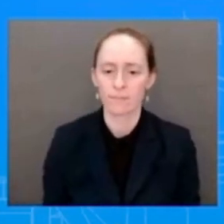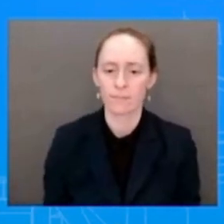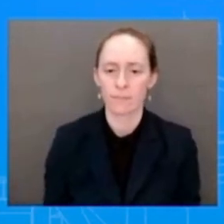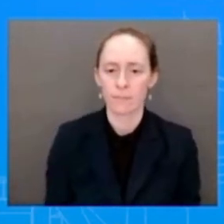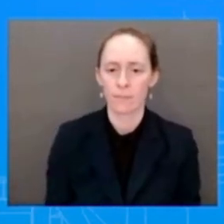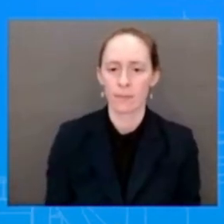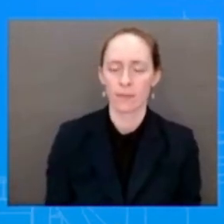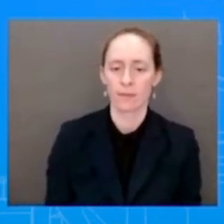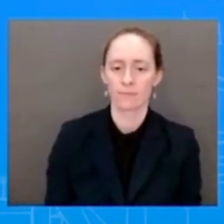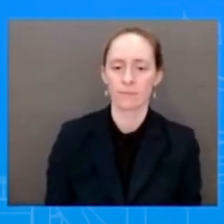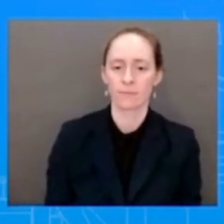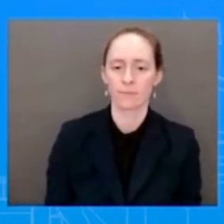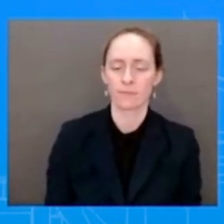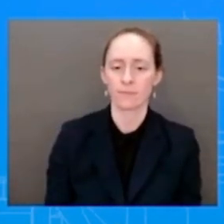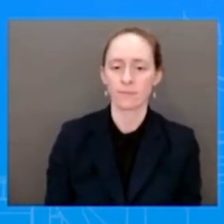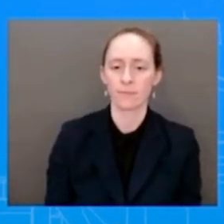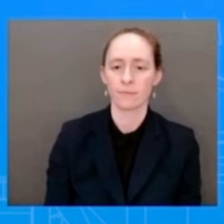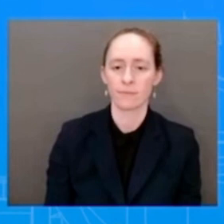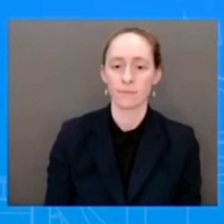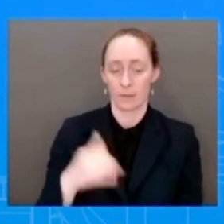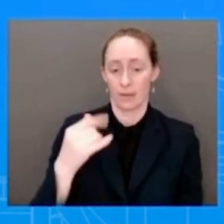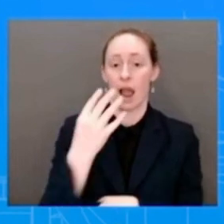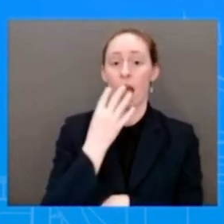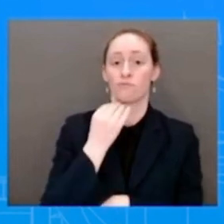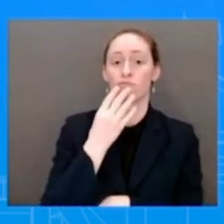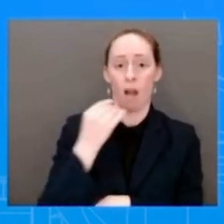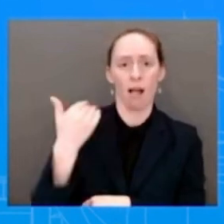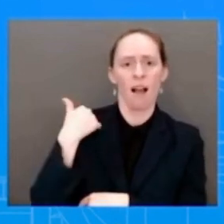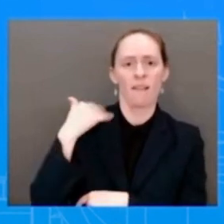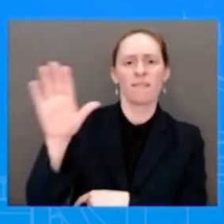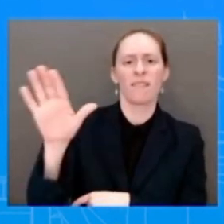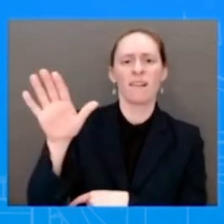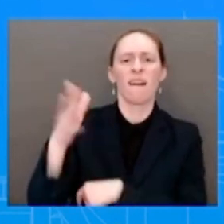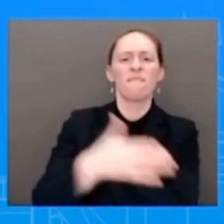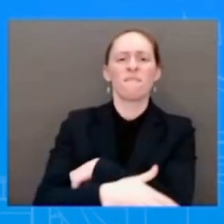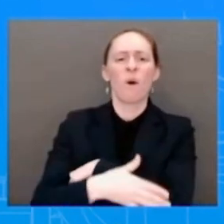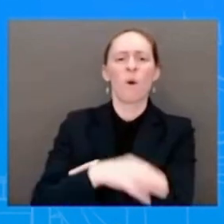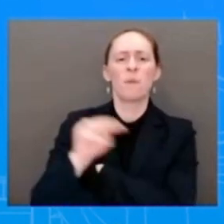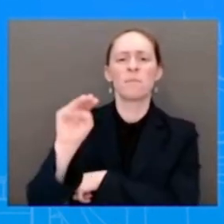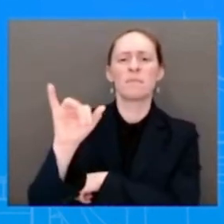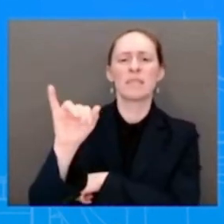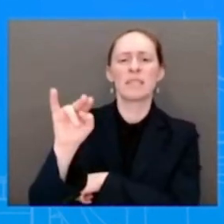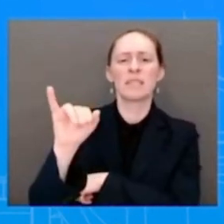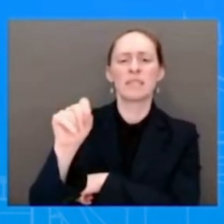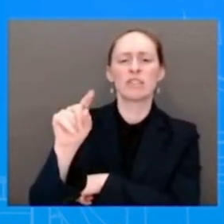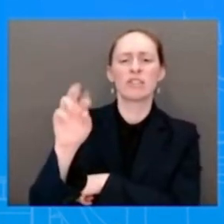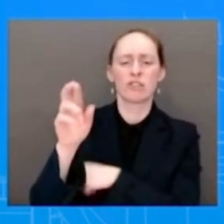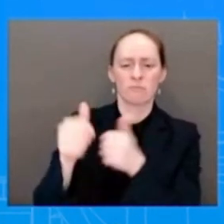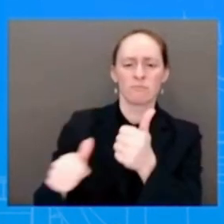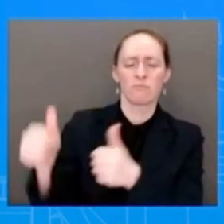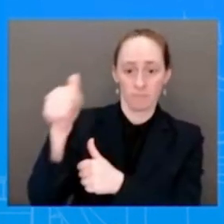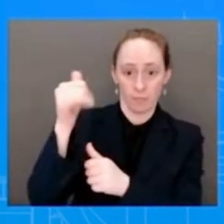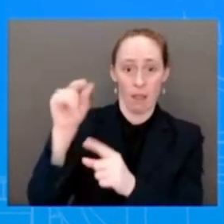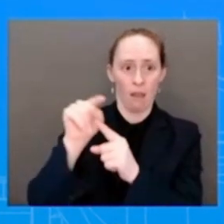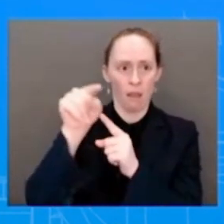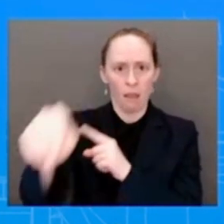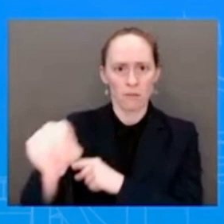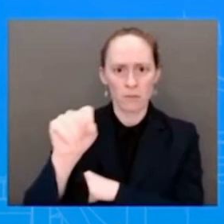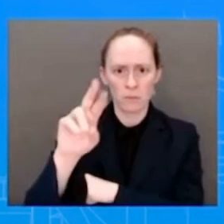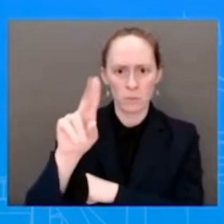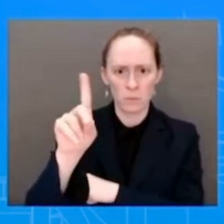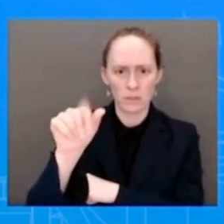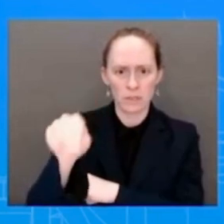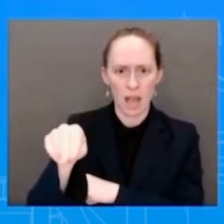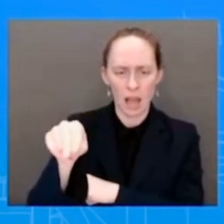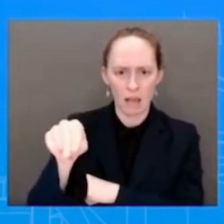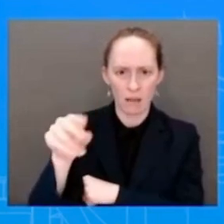a potential widening of the Abraham Accords to include countries like Sudan? Yeah, so we have said many times before when there